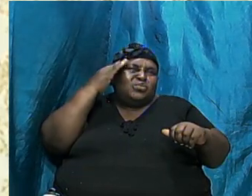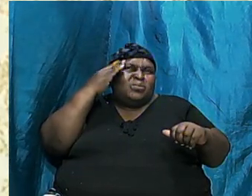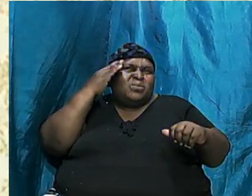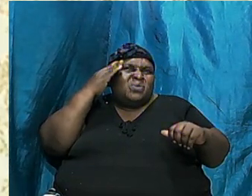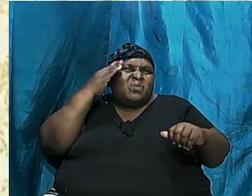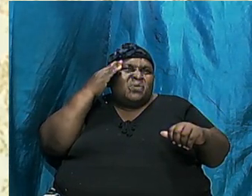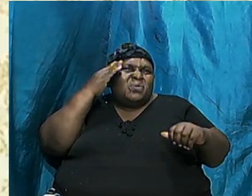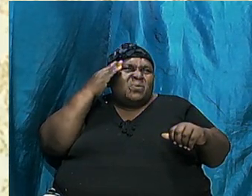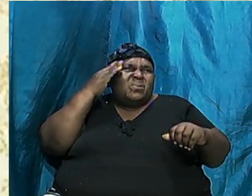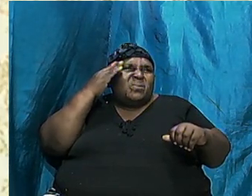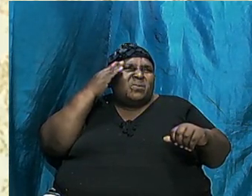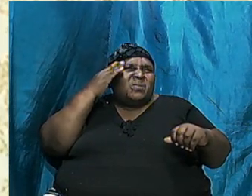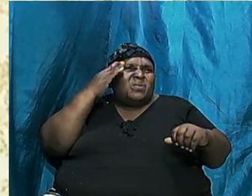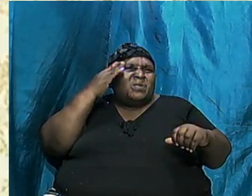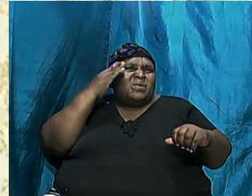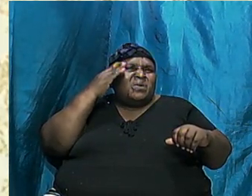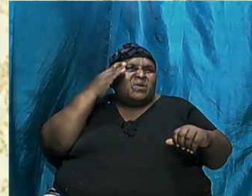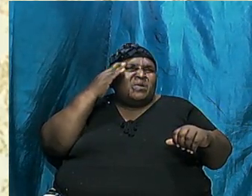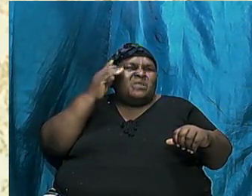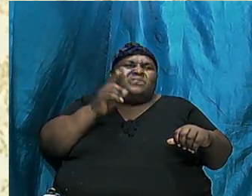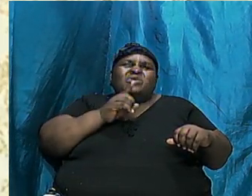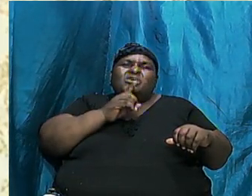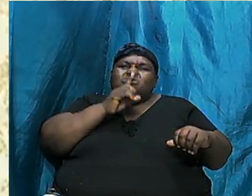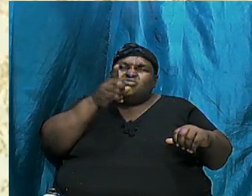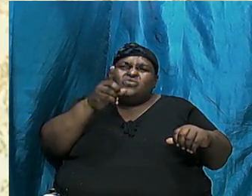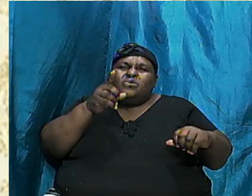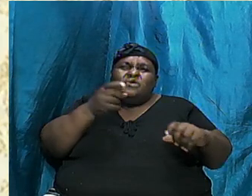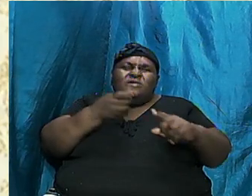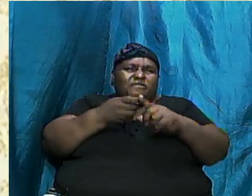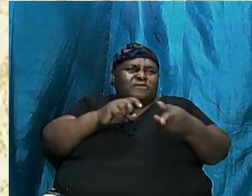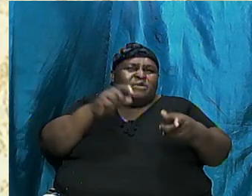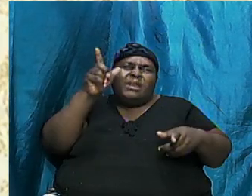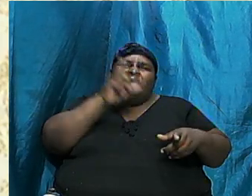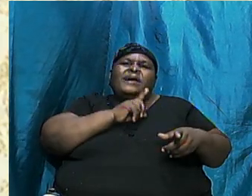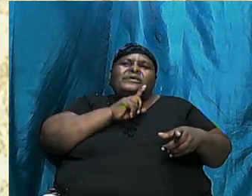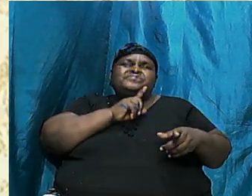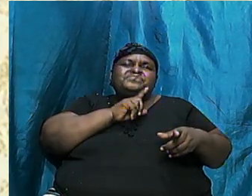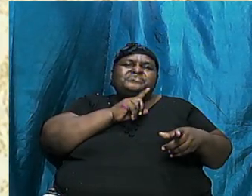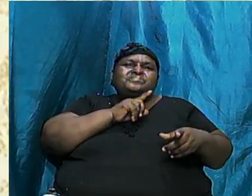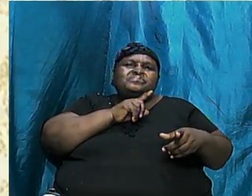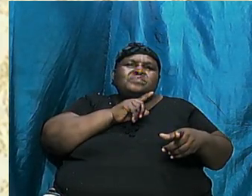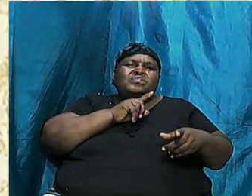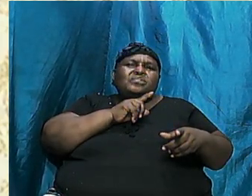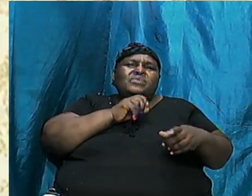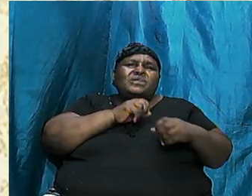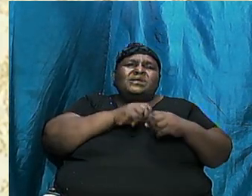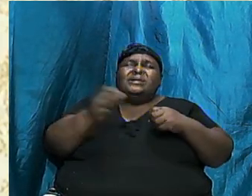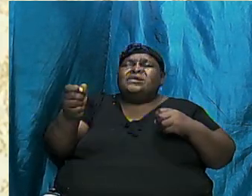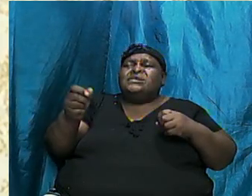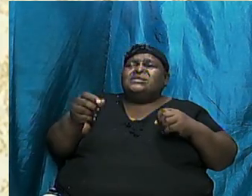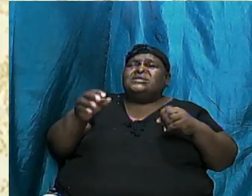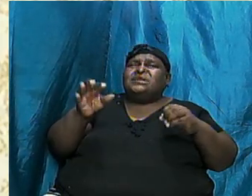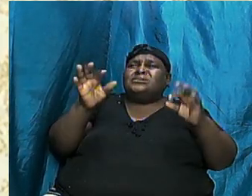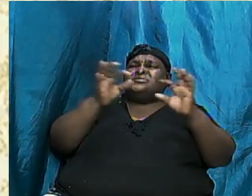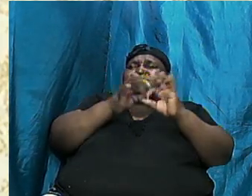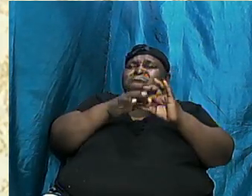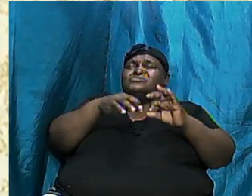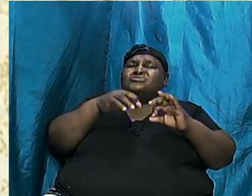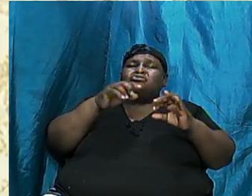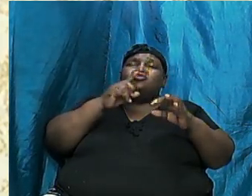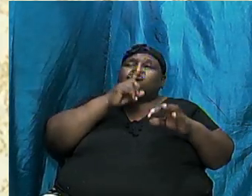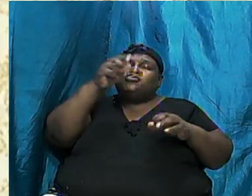the heart of deception. And Satan is the master of it. So he mixes truth with lies. And that is